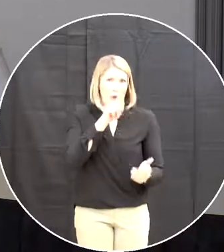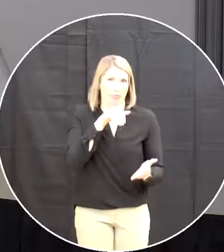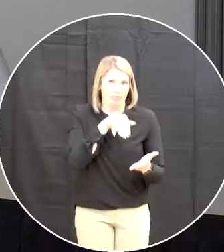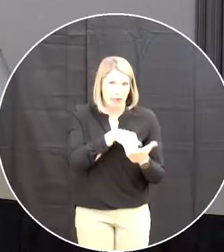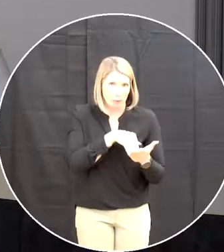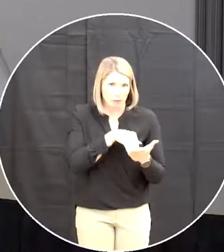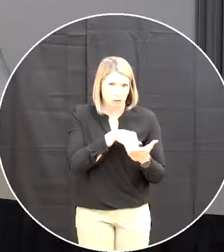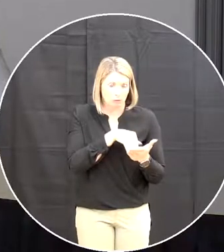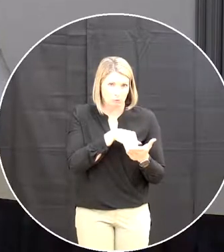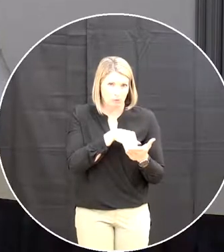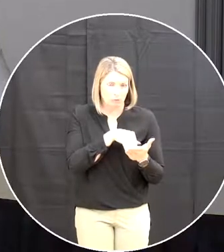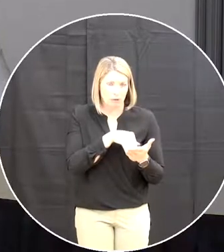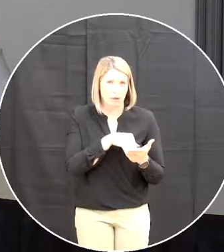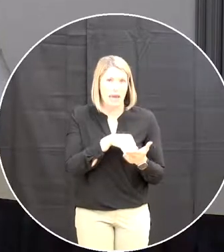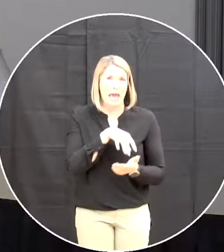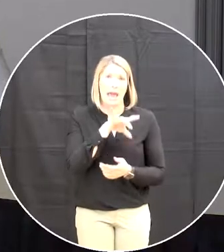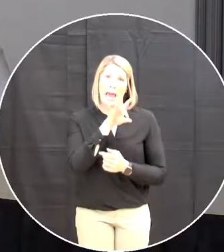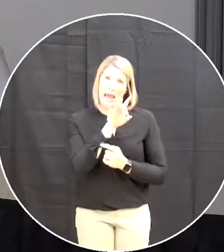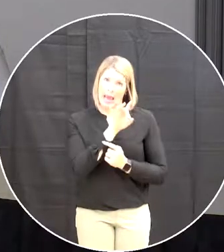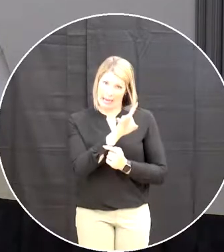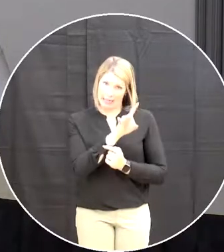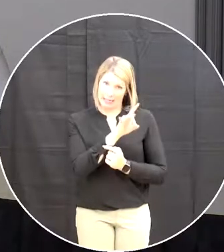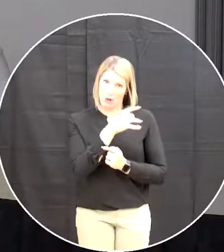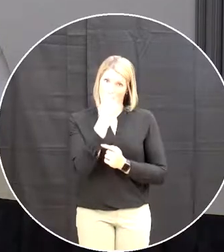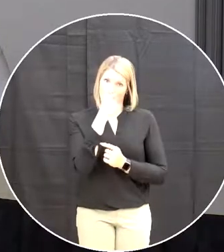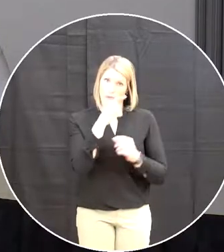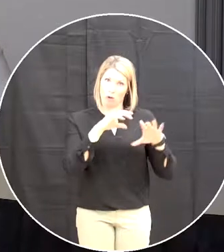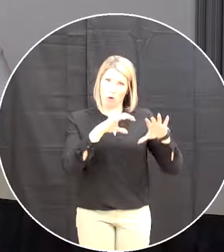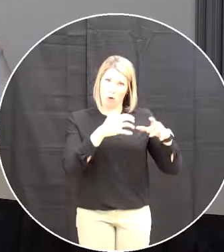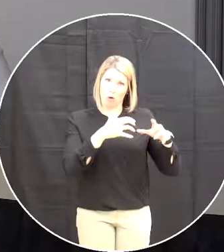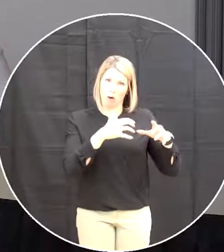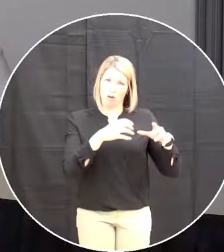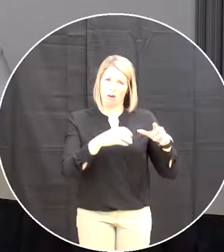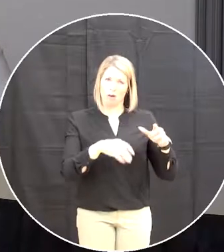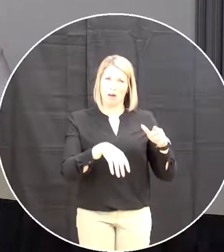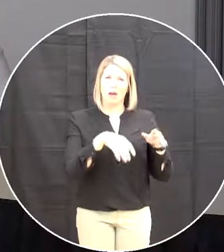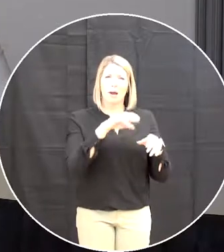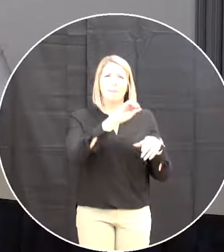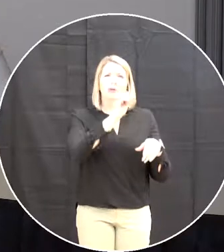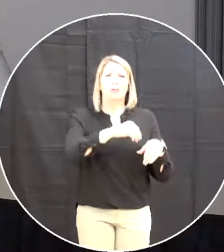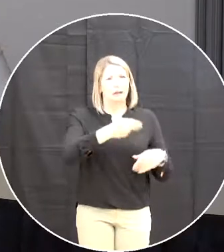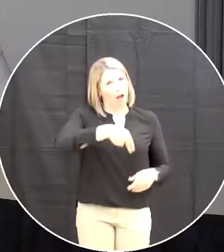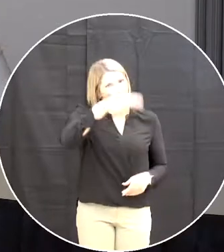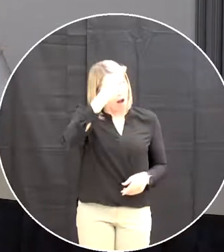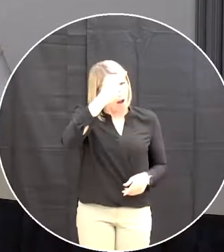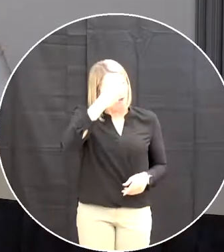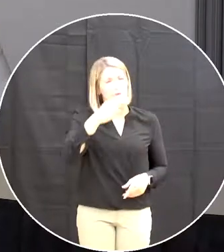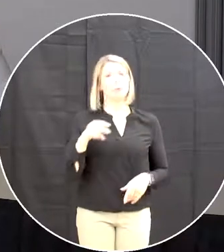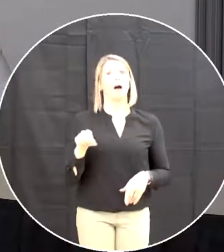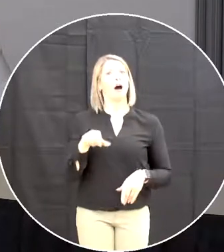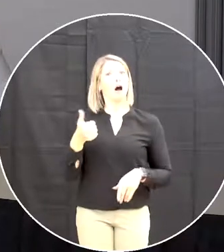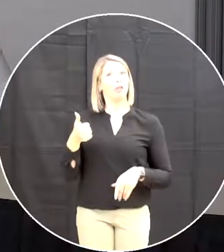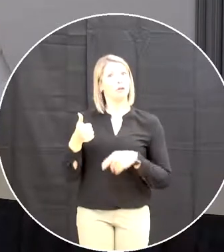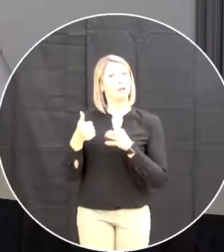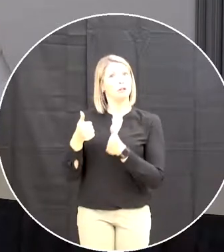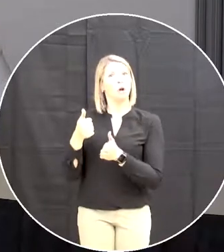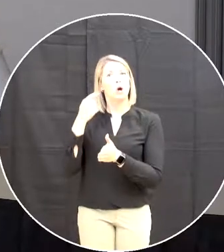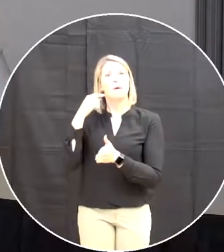eight of those being awarded to students with academic status and eight being awarded to students with general status who